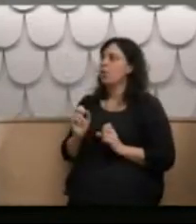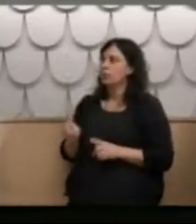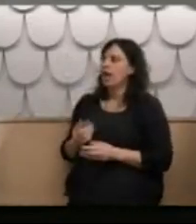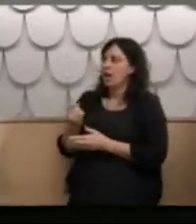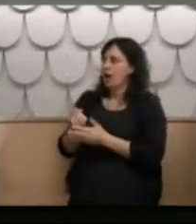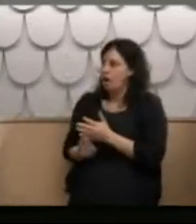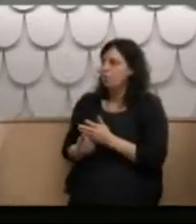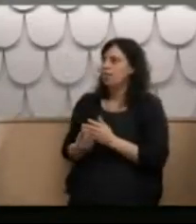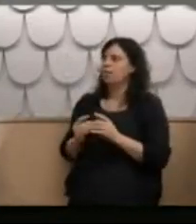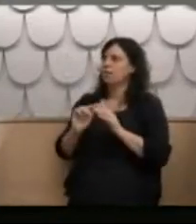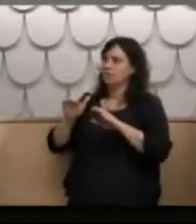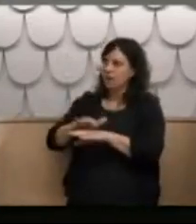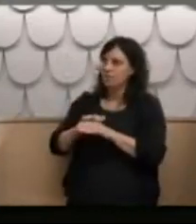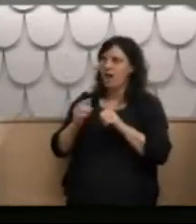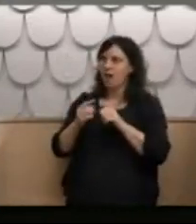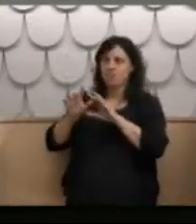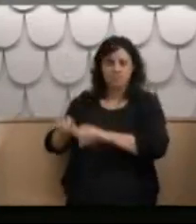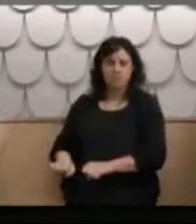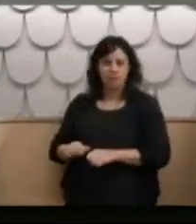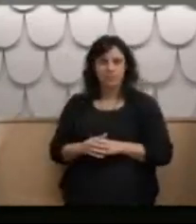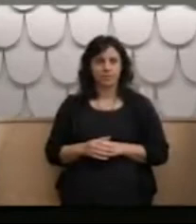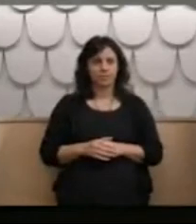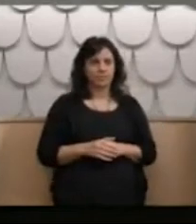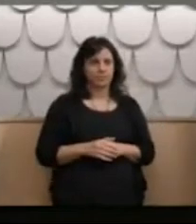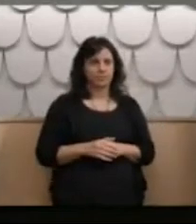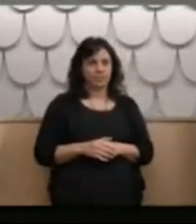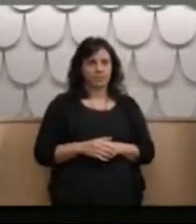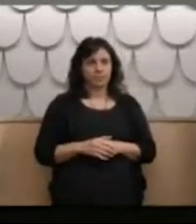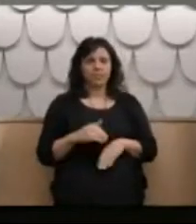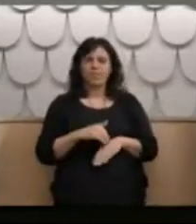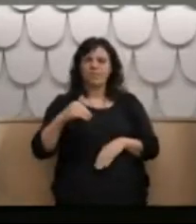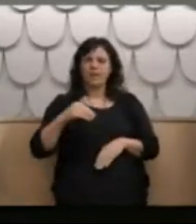A fix of Lake Alice in my life, nerve and body pain.